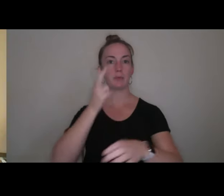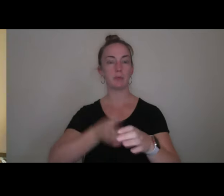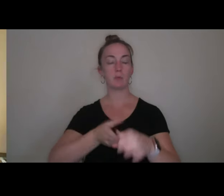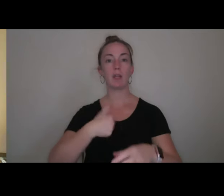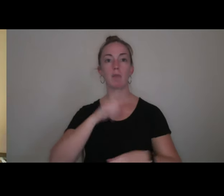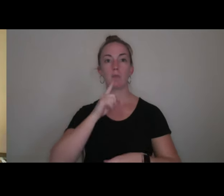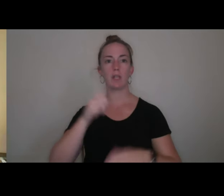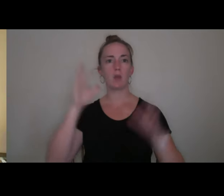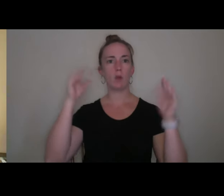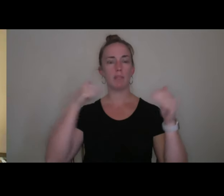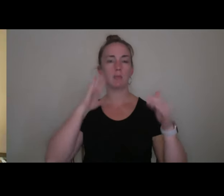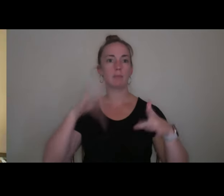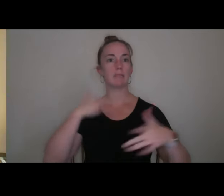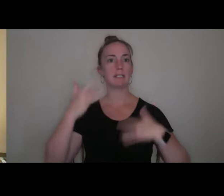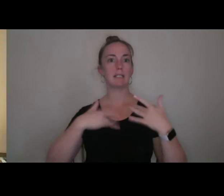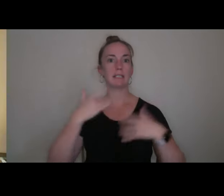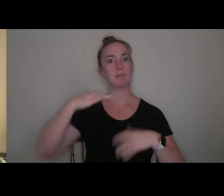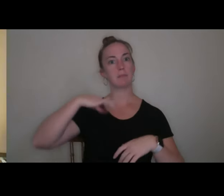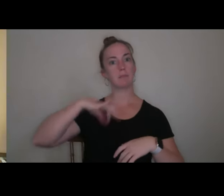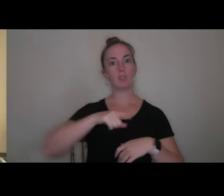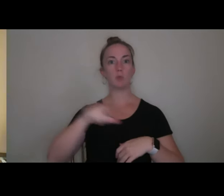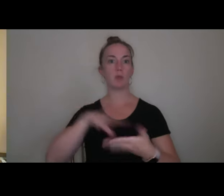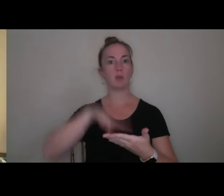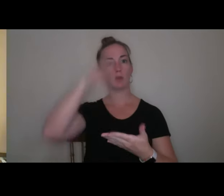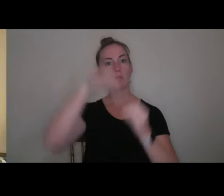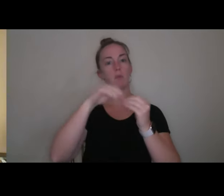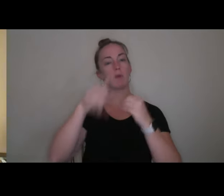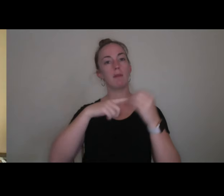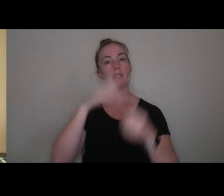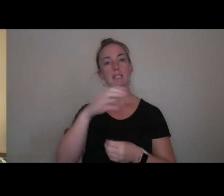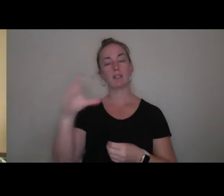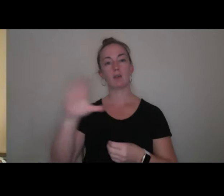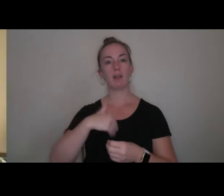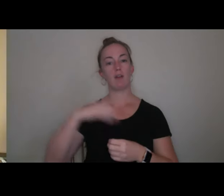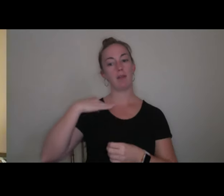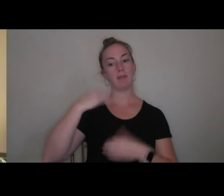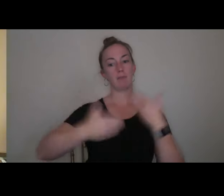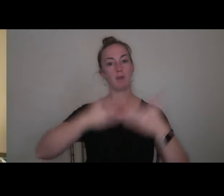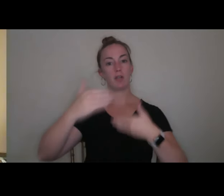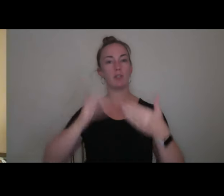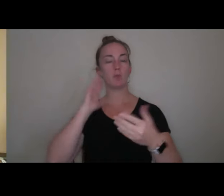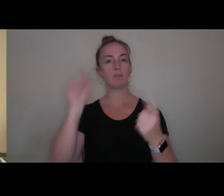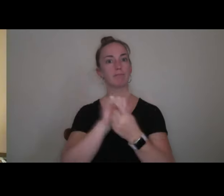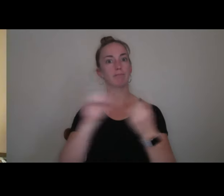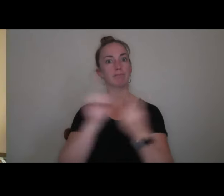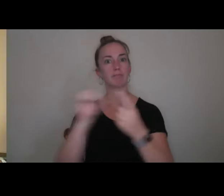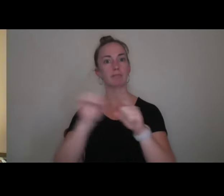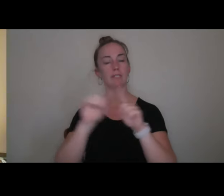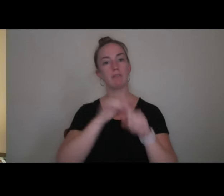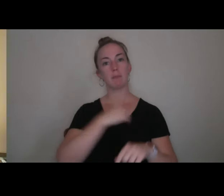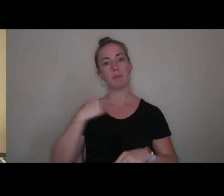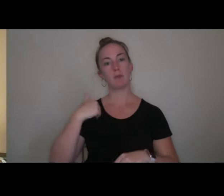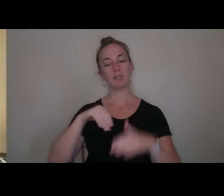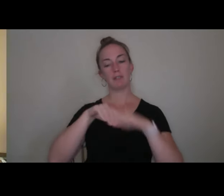hopefully fruitful and exciting session for you to learn more about Center and our application process. So you'll get to meet members of our admission team today